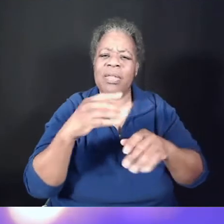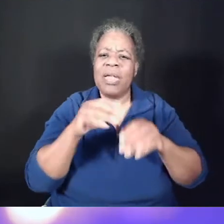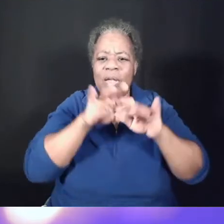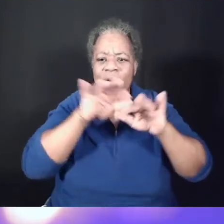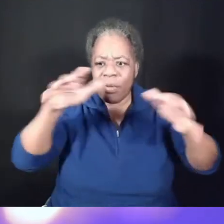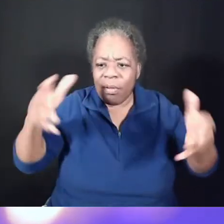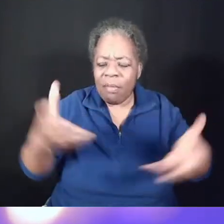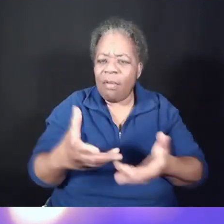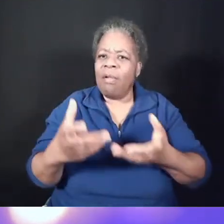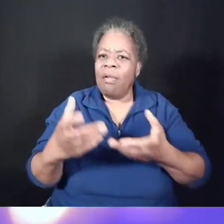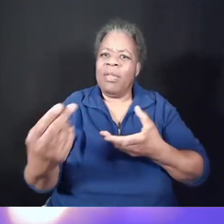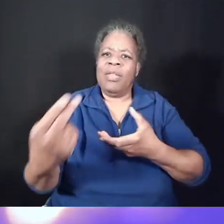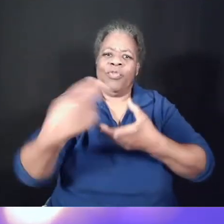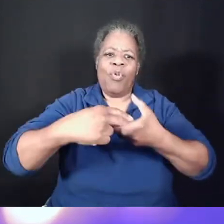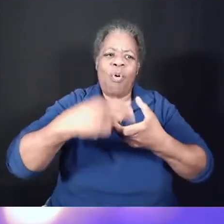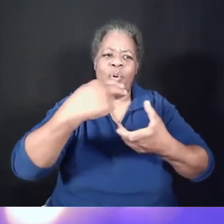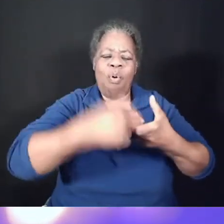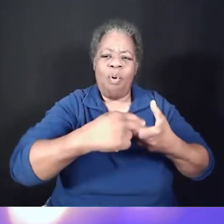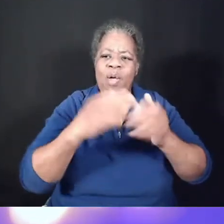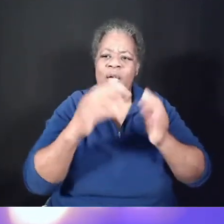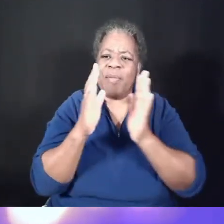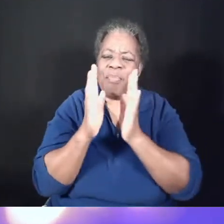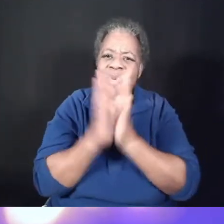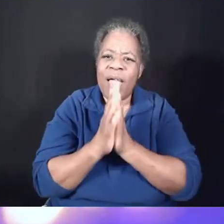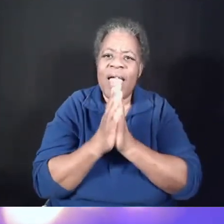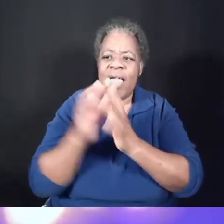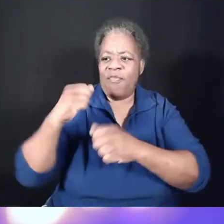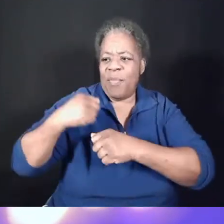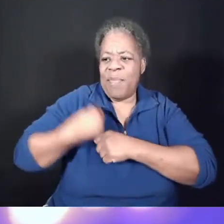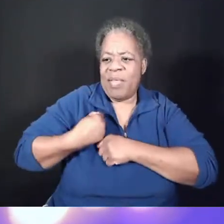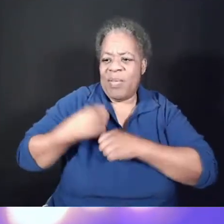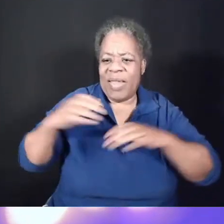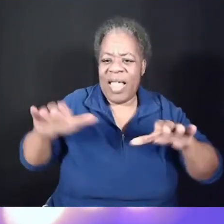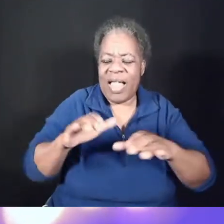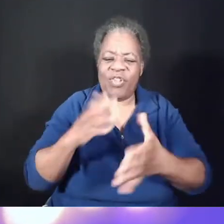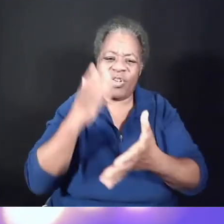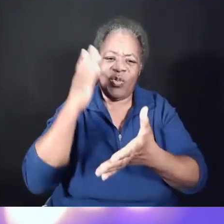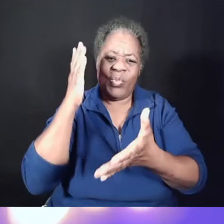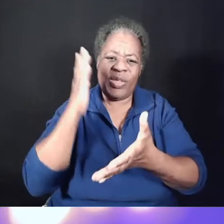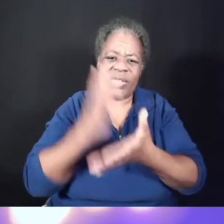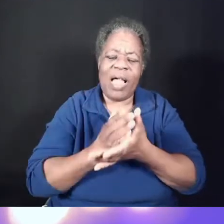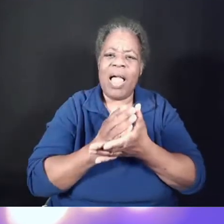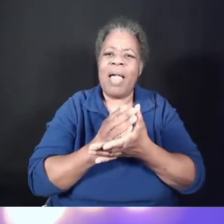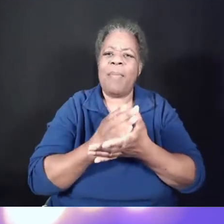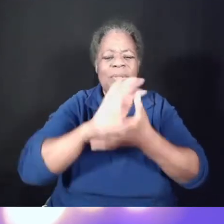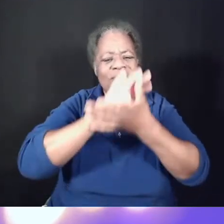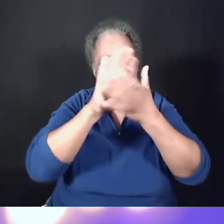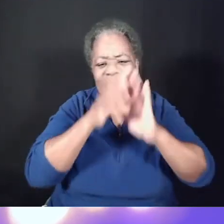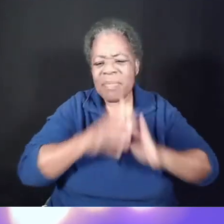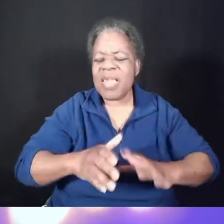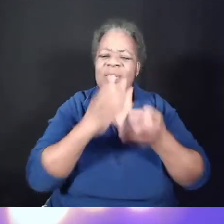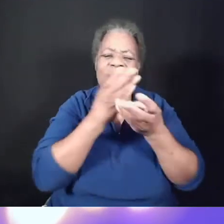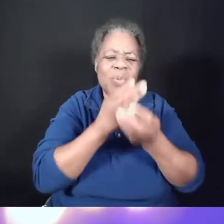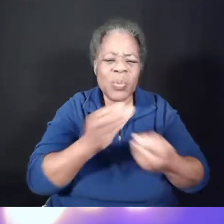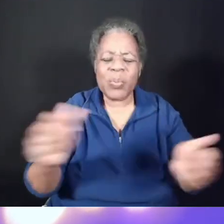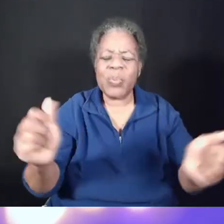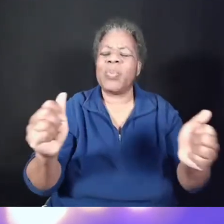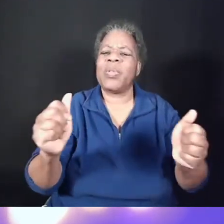for the military action to stop, for laying down of weapons, and for a peaceful resolution to the conflict.